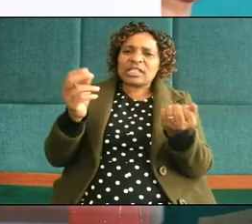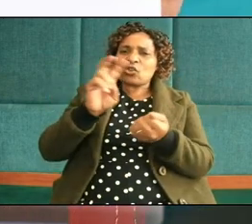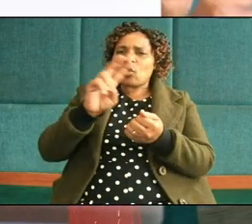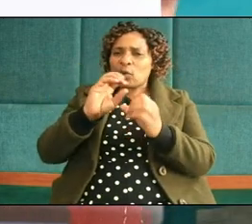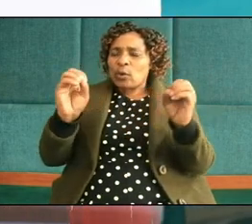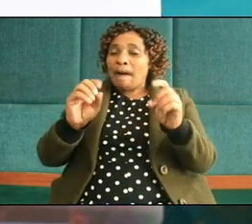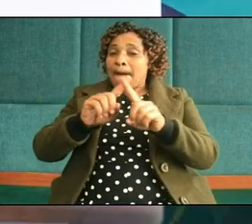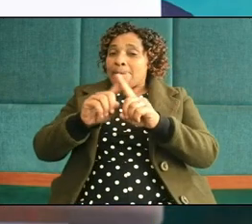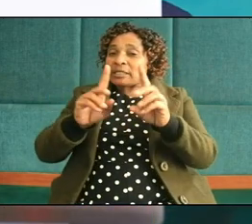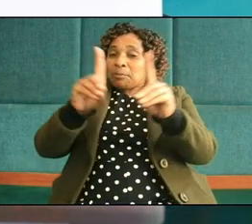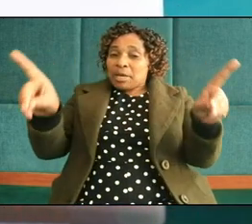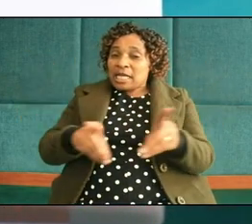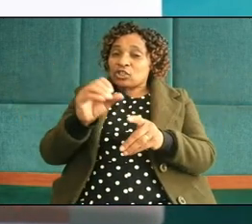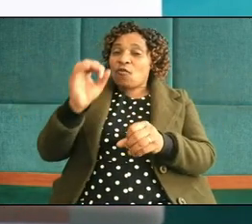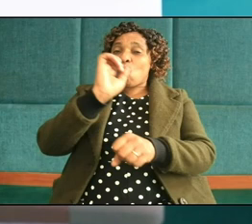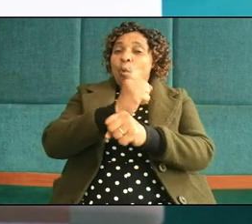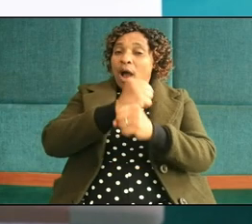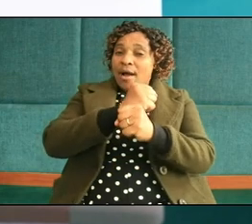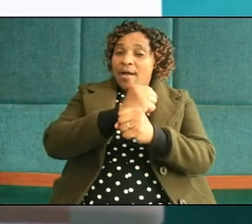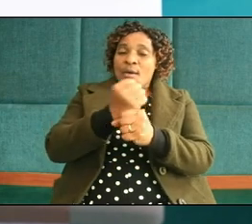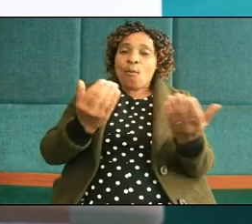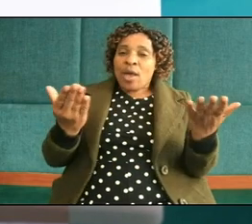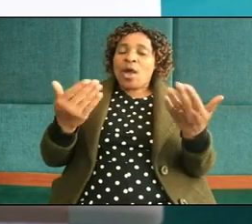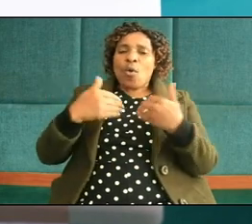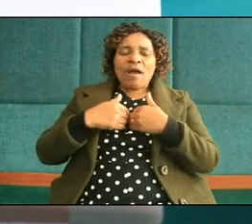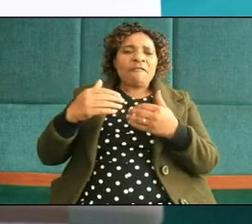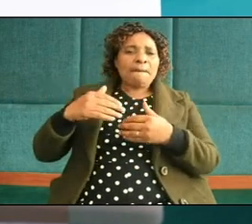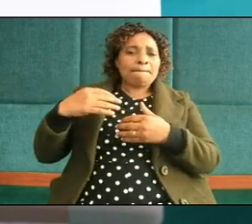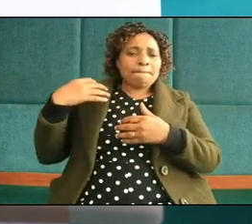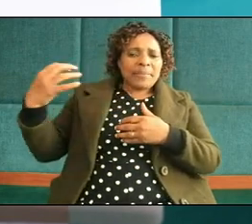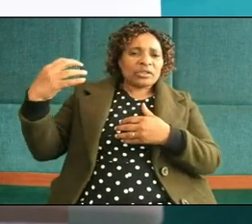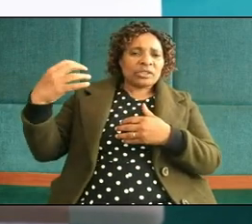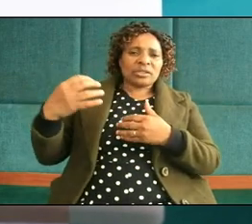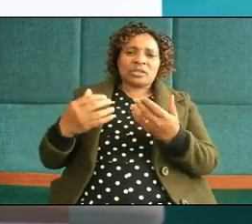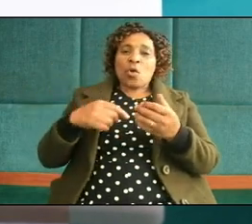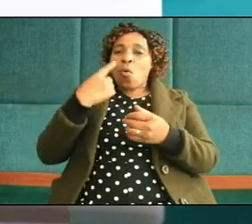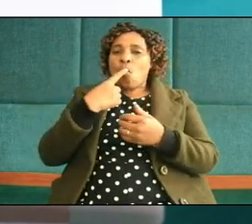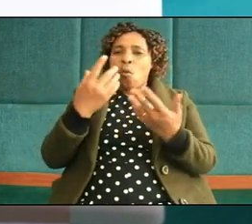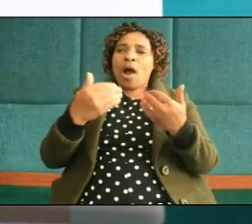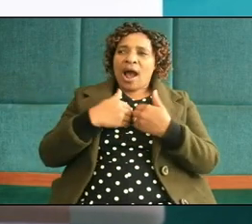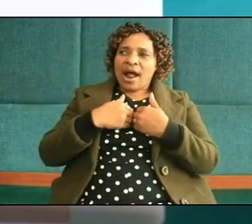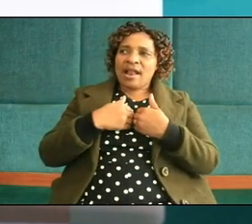place of work where he has his people who are like